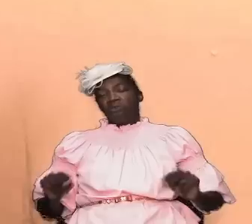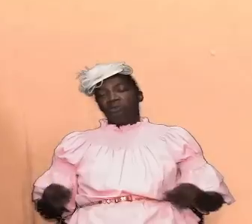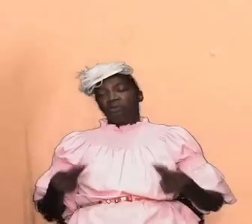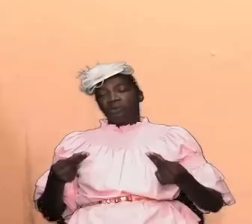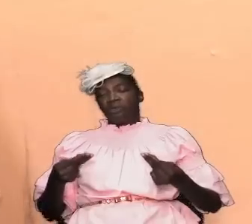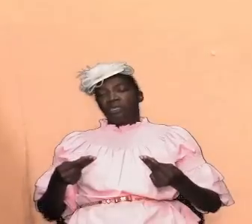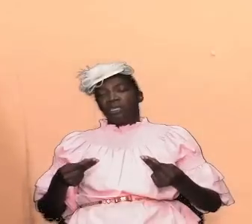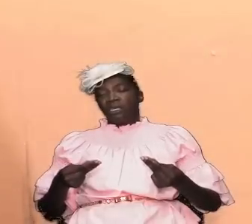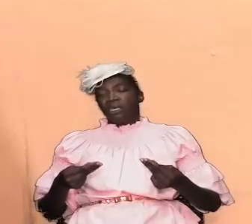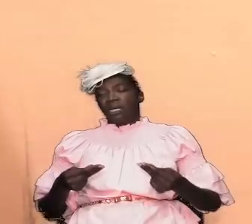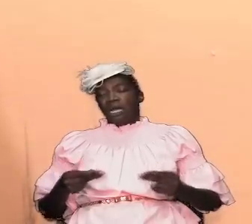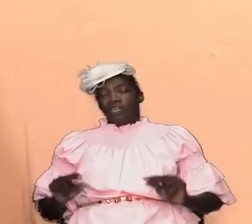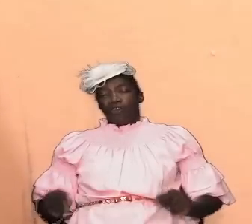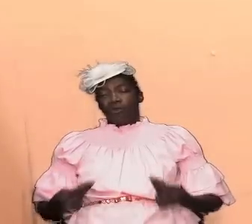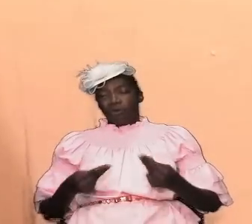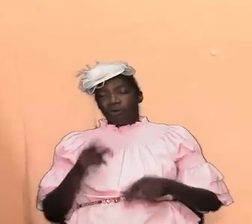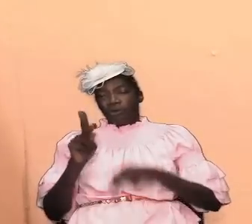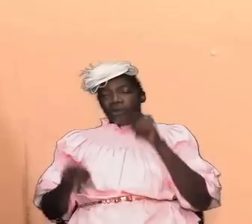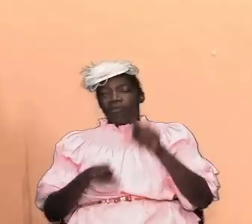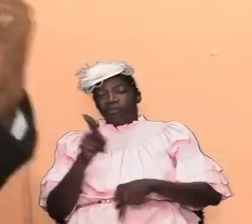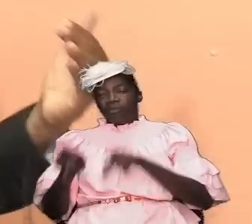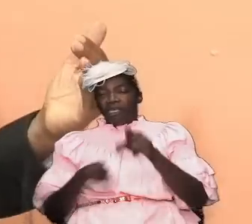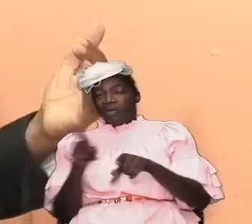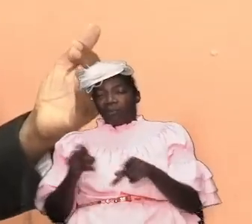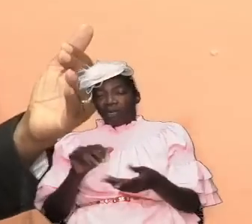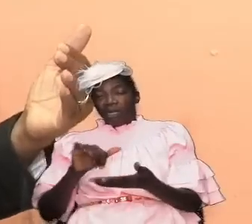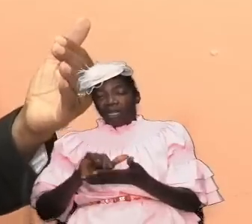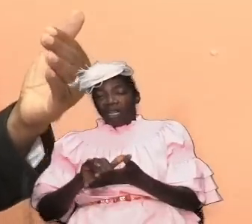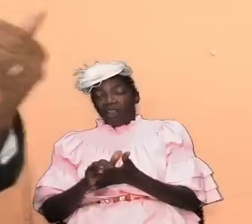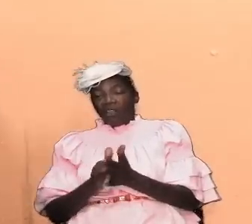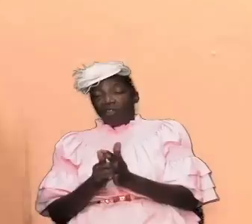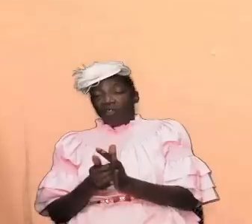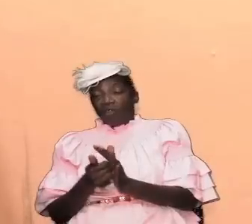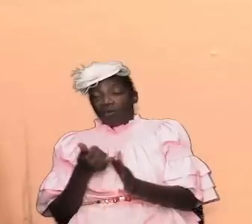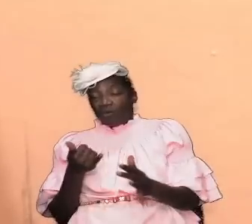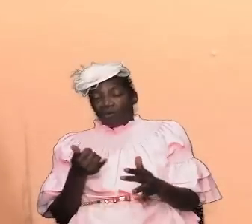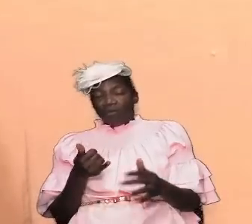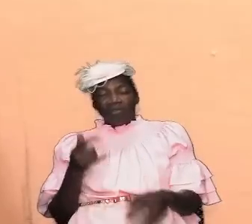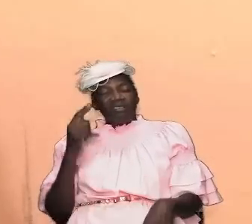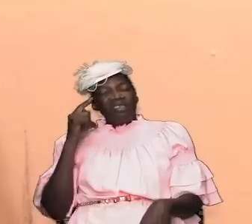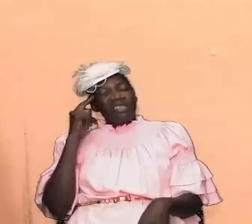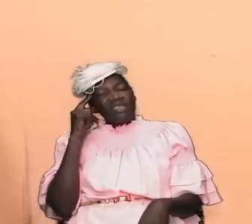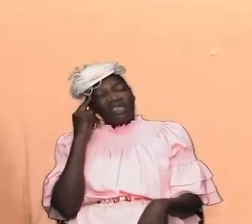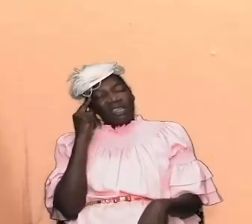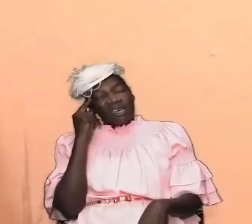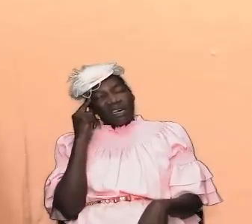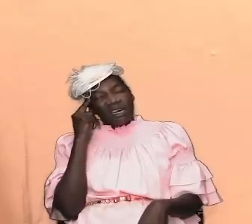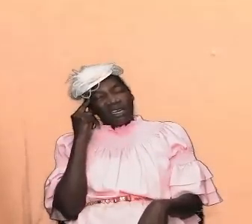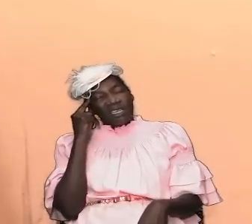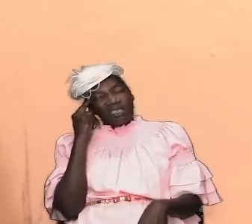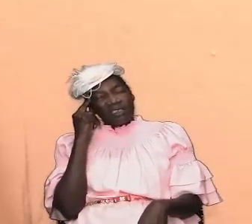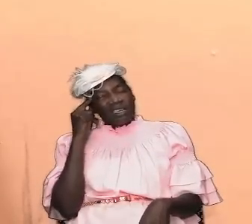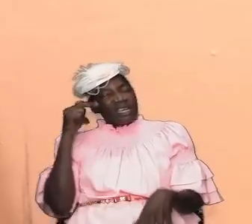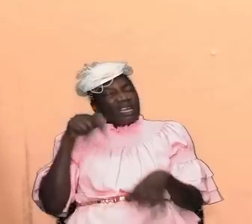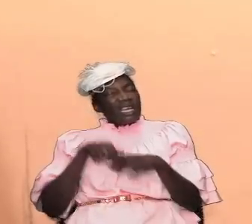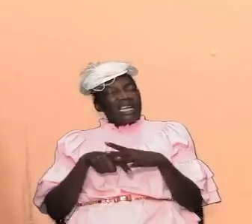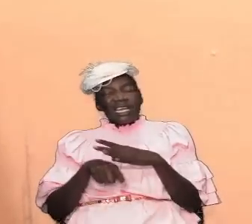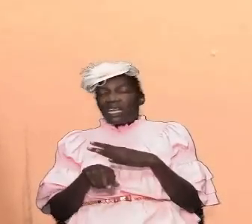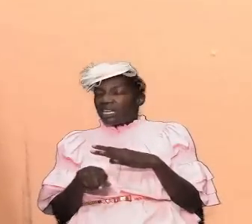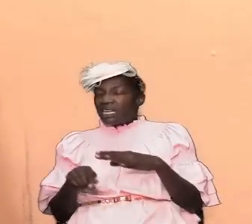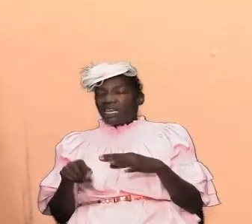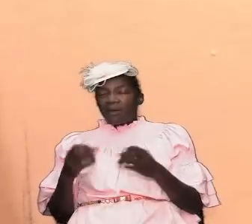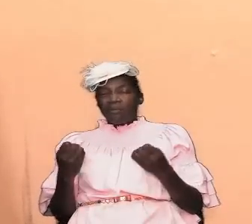only mess people up my god those are thoughts injected into the minds of the many